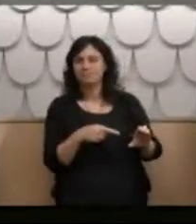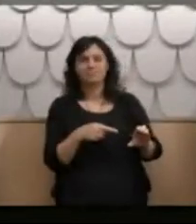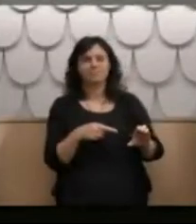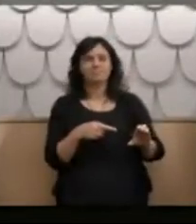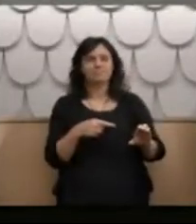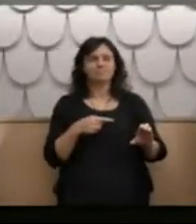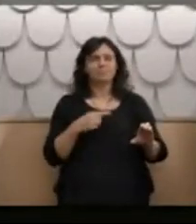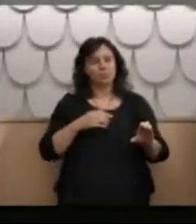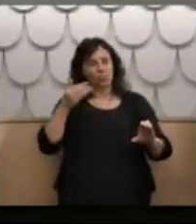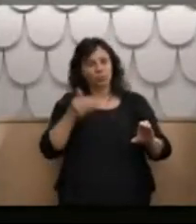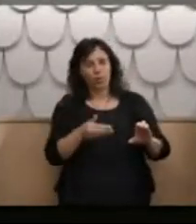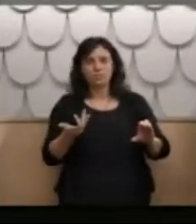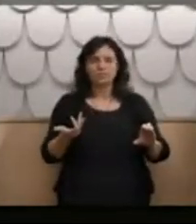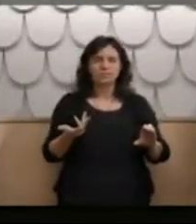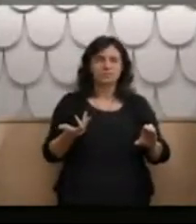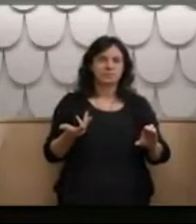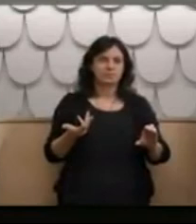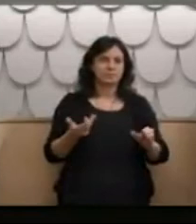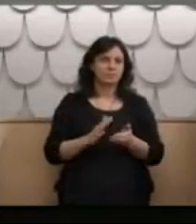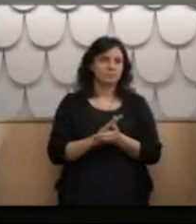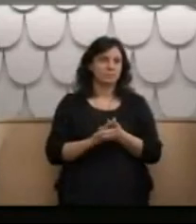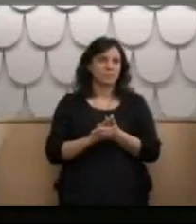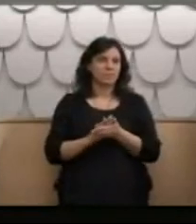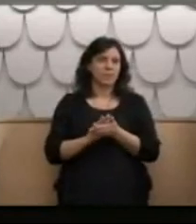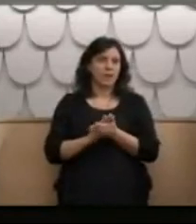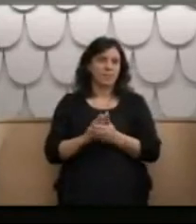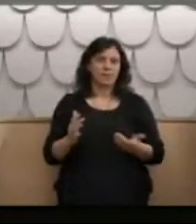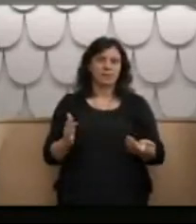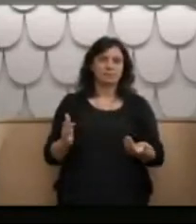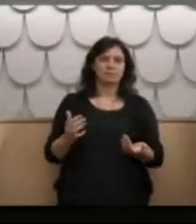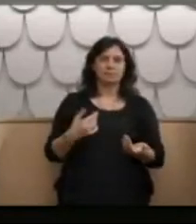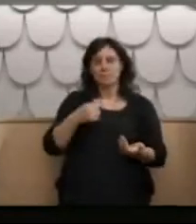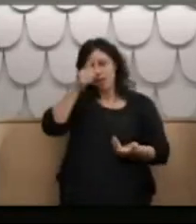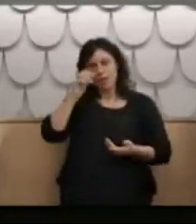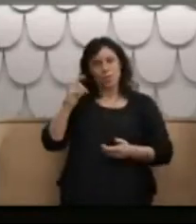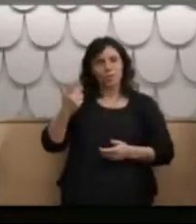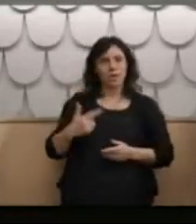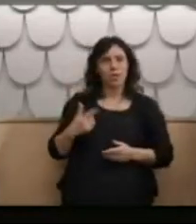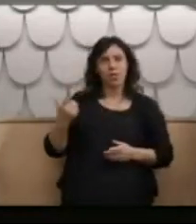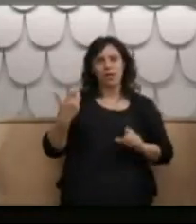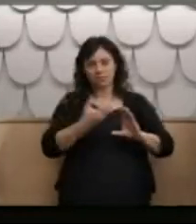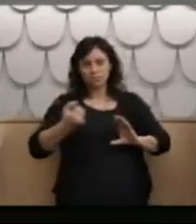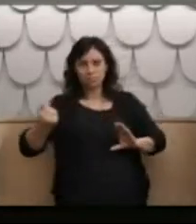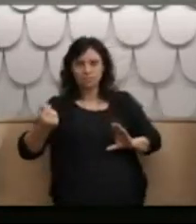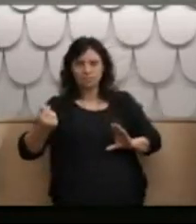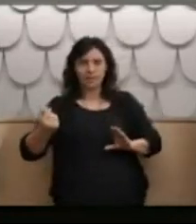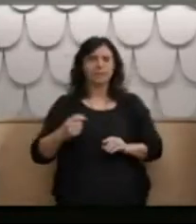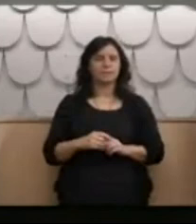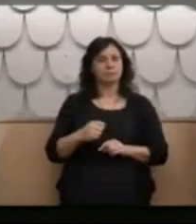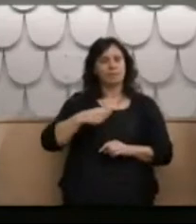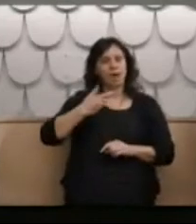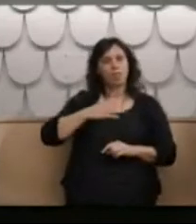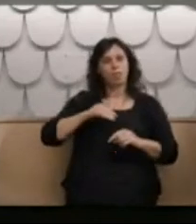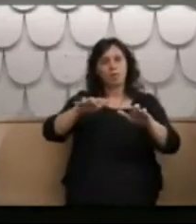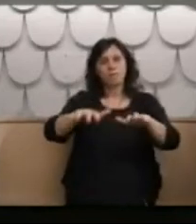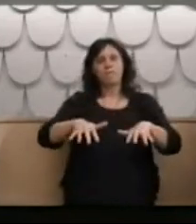He took what he took but my output from the start has always been public apology to us for what